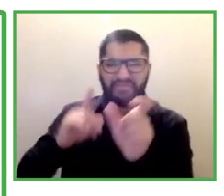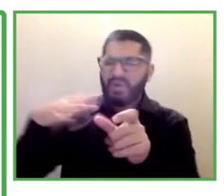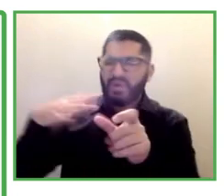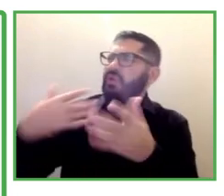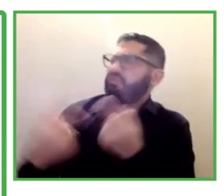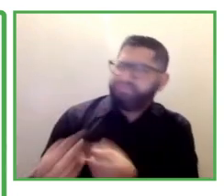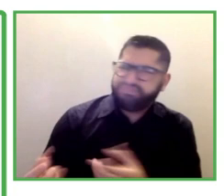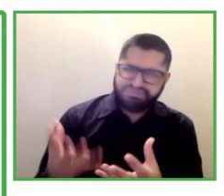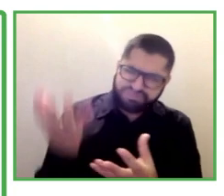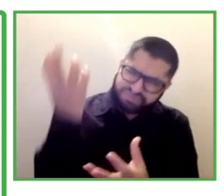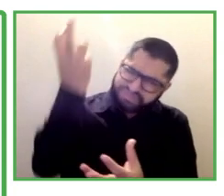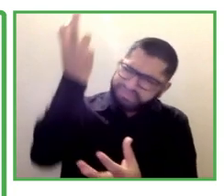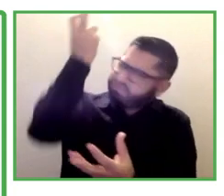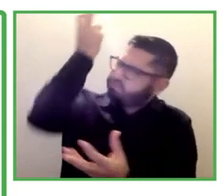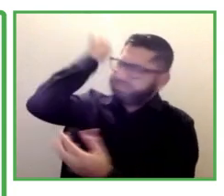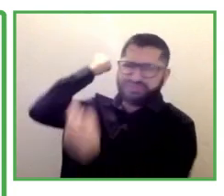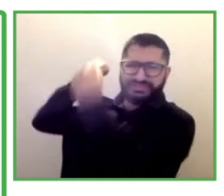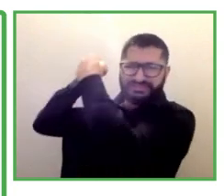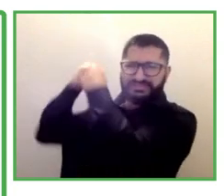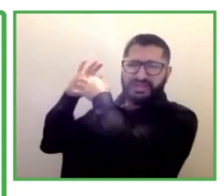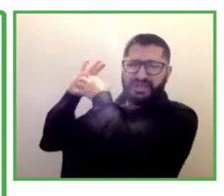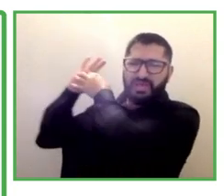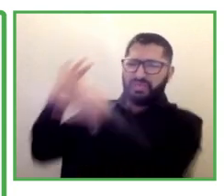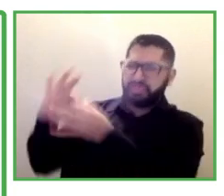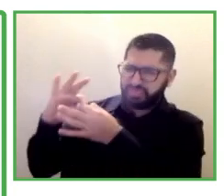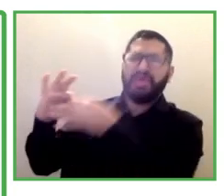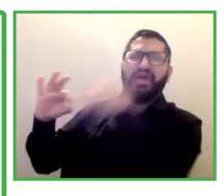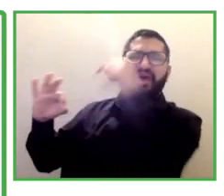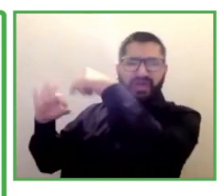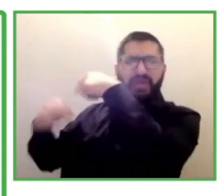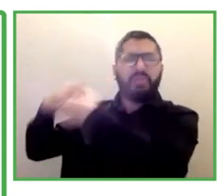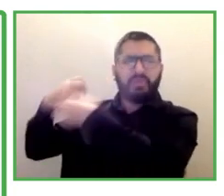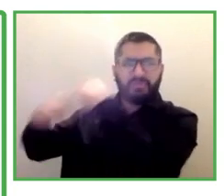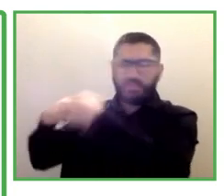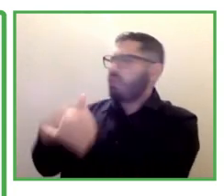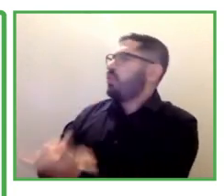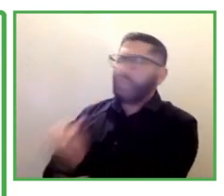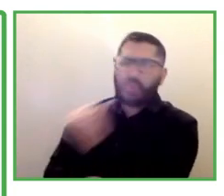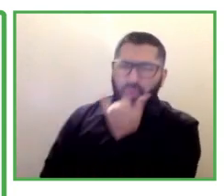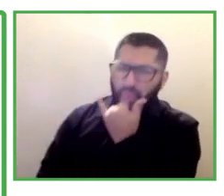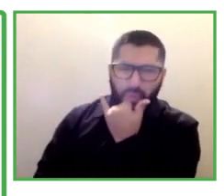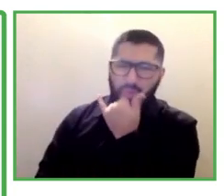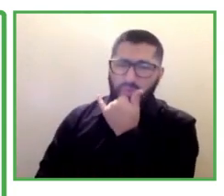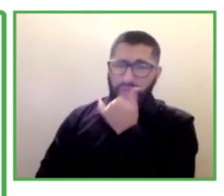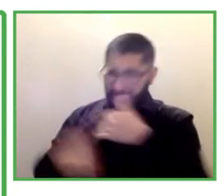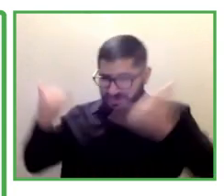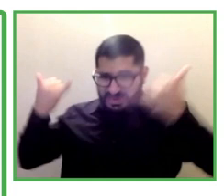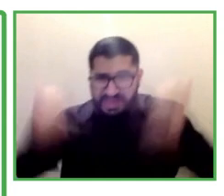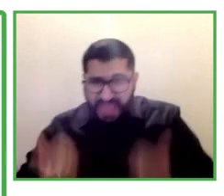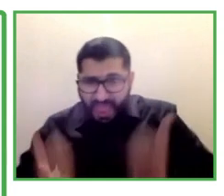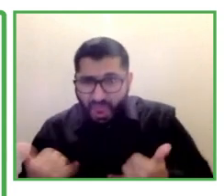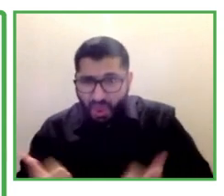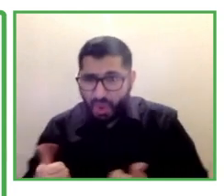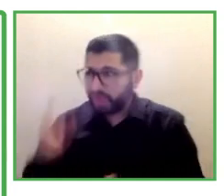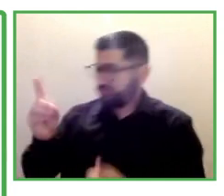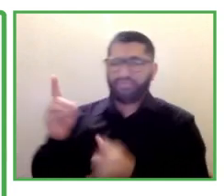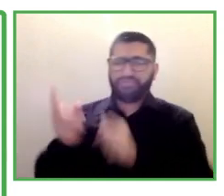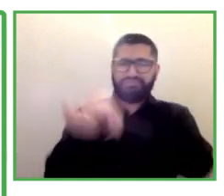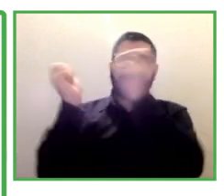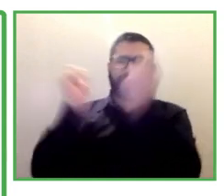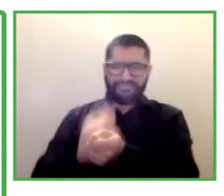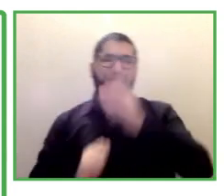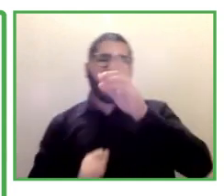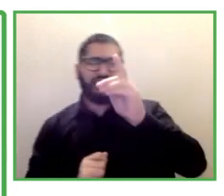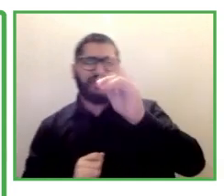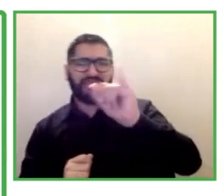doing scuba diving, water skiing, snow skiing. I can promise you, you will not see me in such positions. I'm